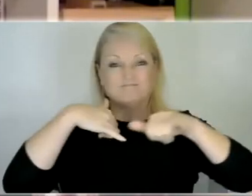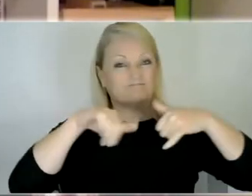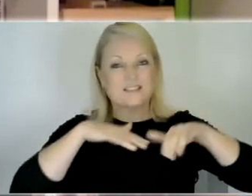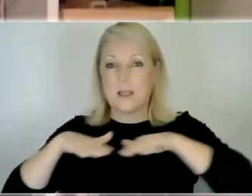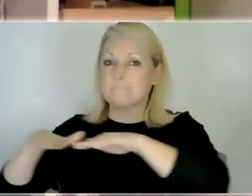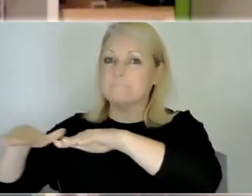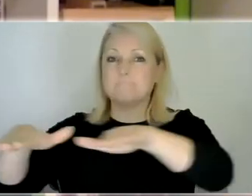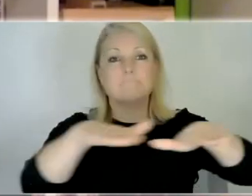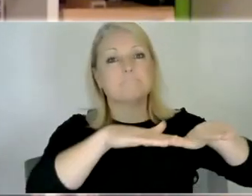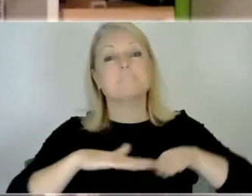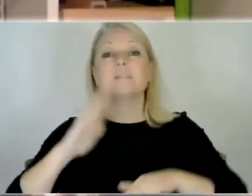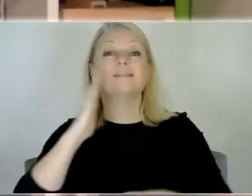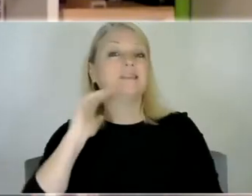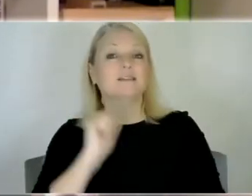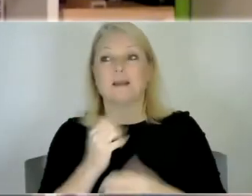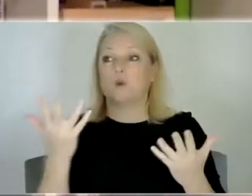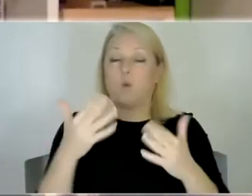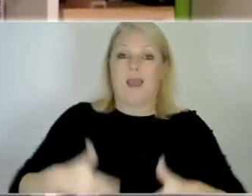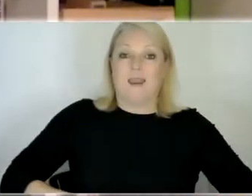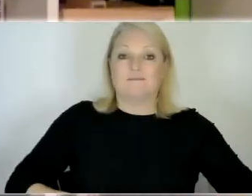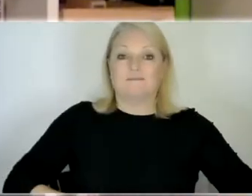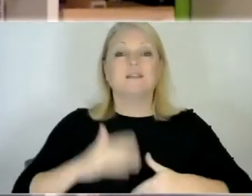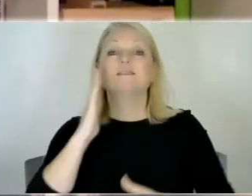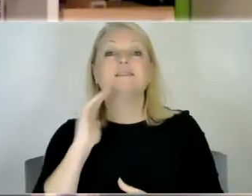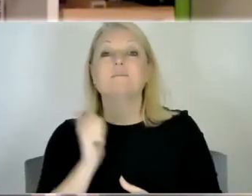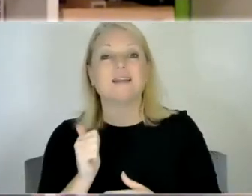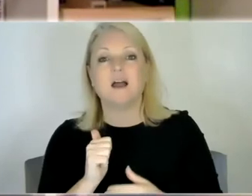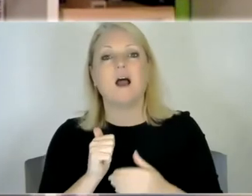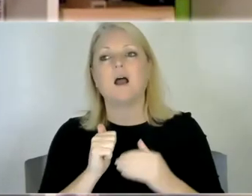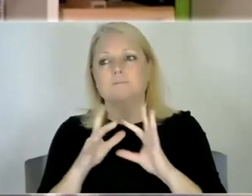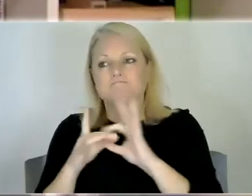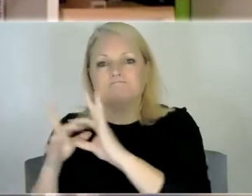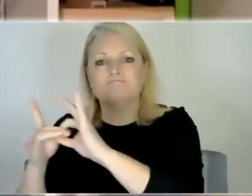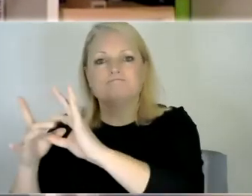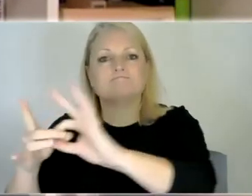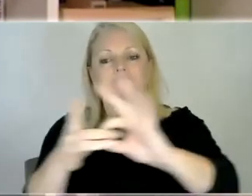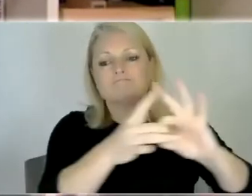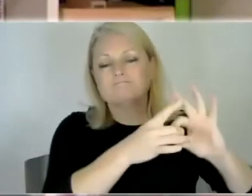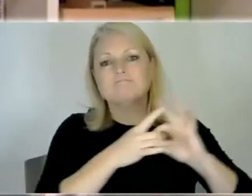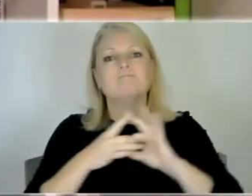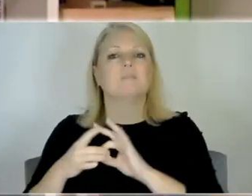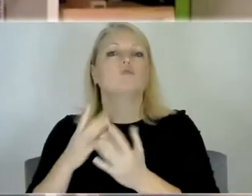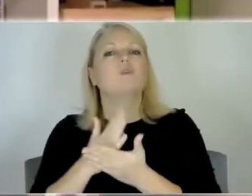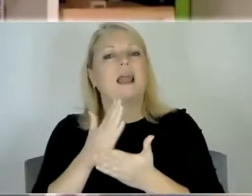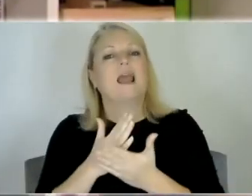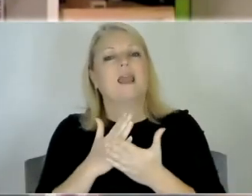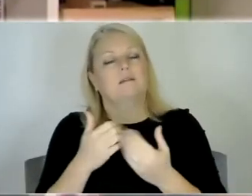you know autism and disability and and that role of being a parent or carer really connects us.